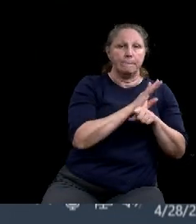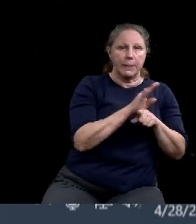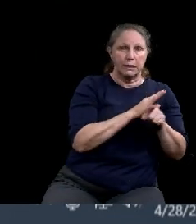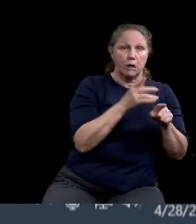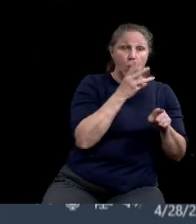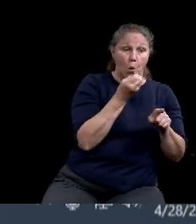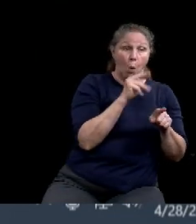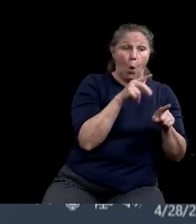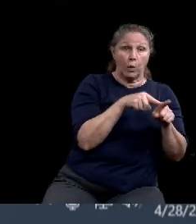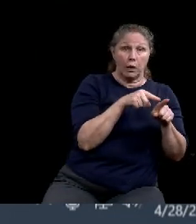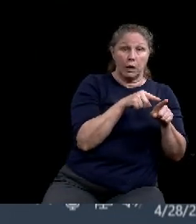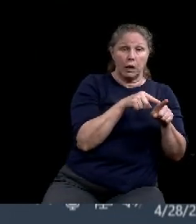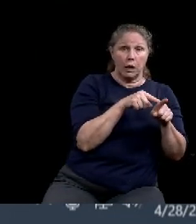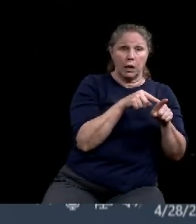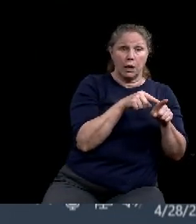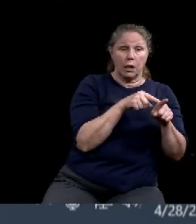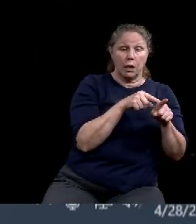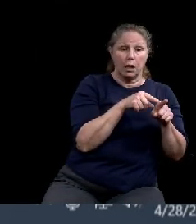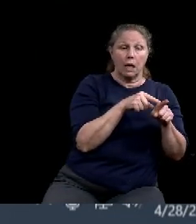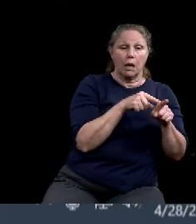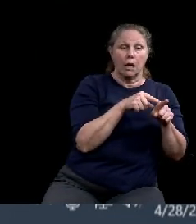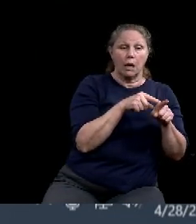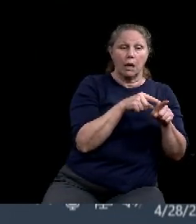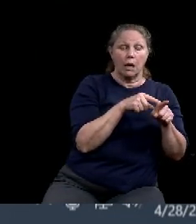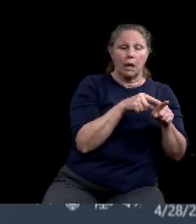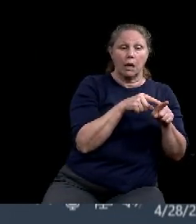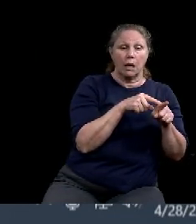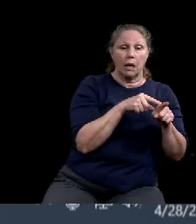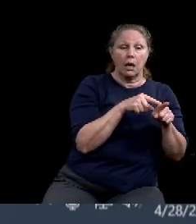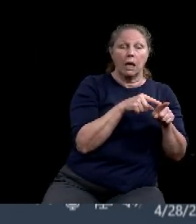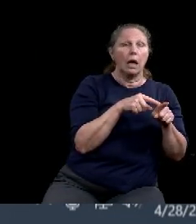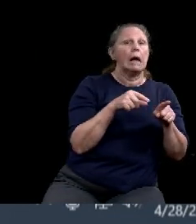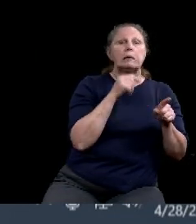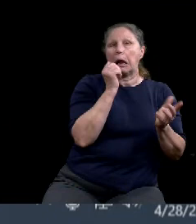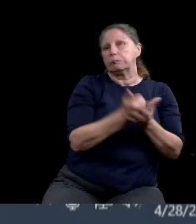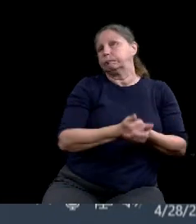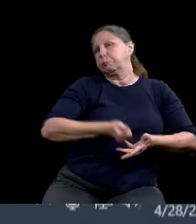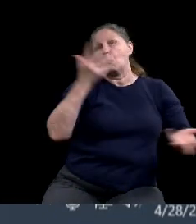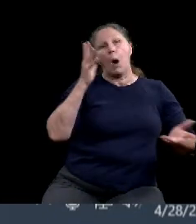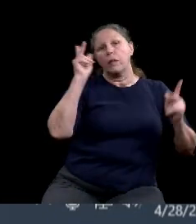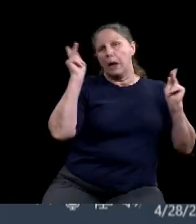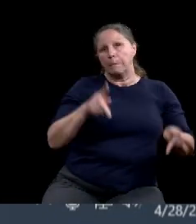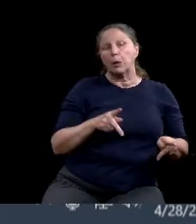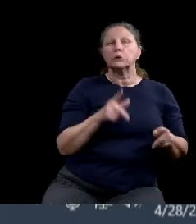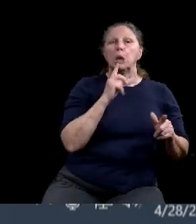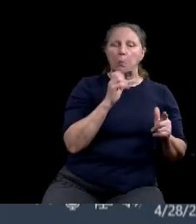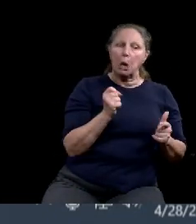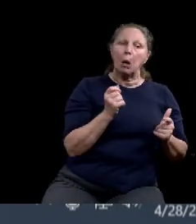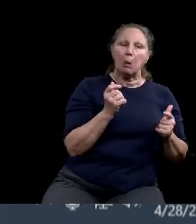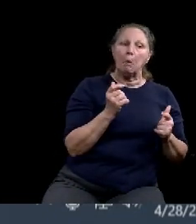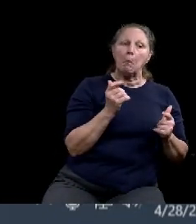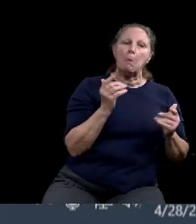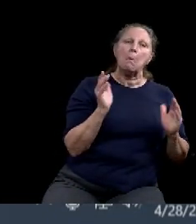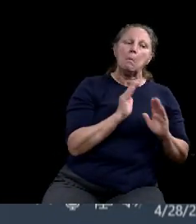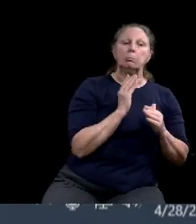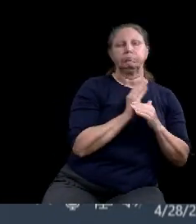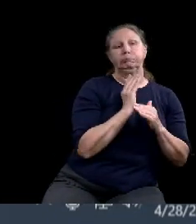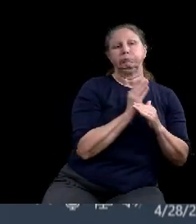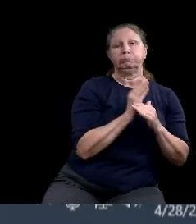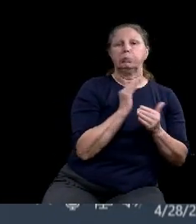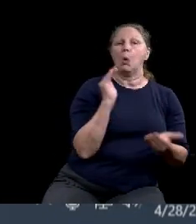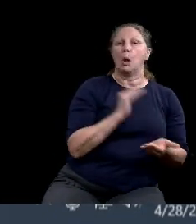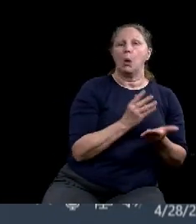to moderate income individual or at least half of the employees of the business are low to moderate income